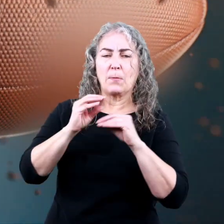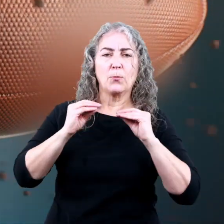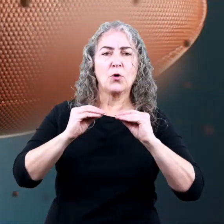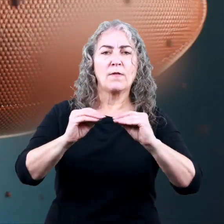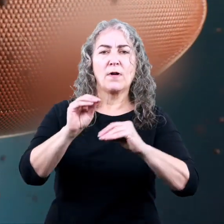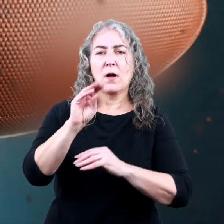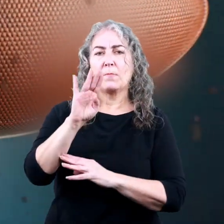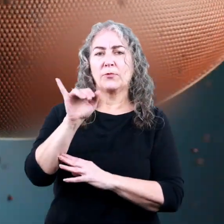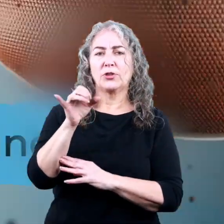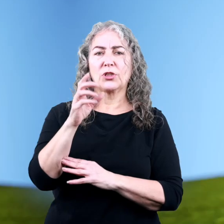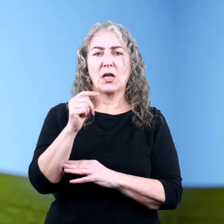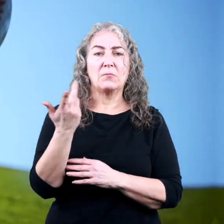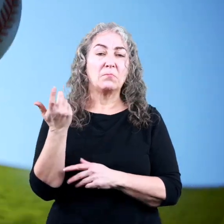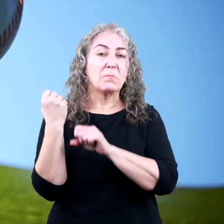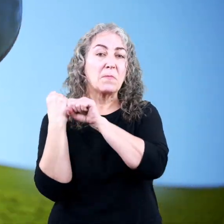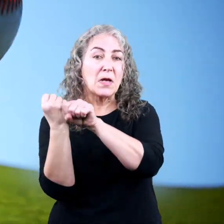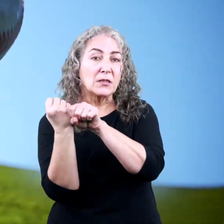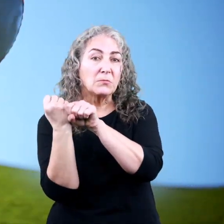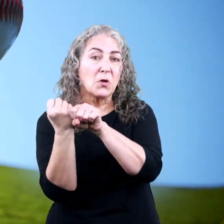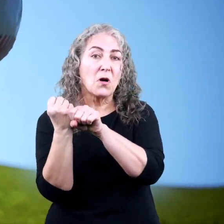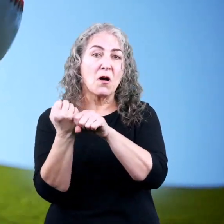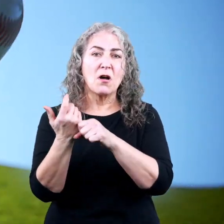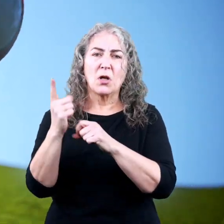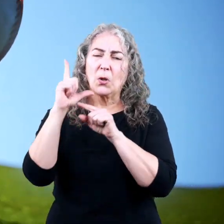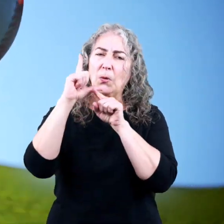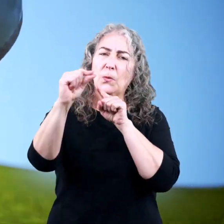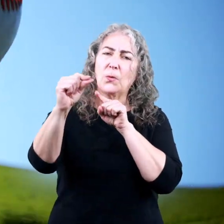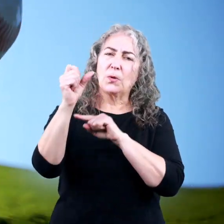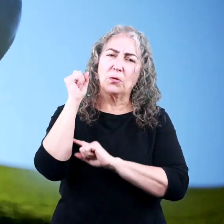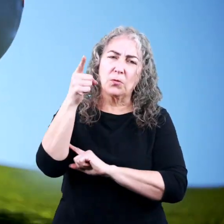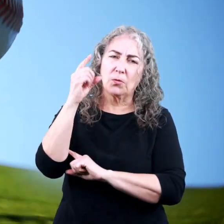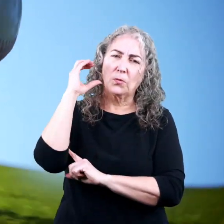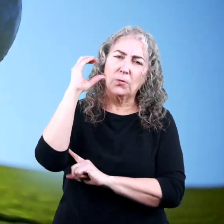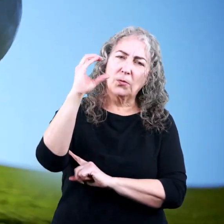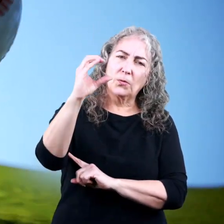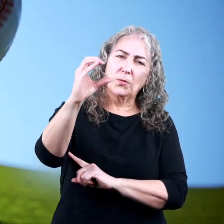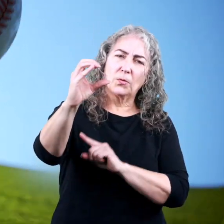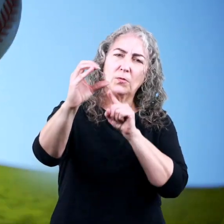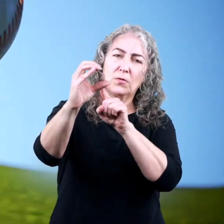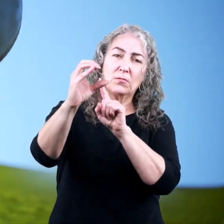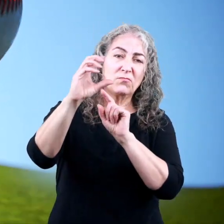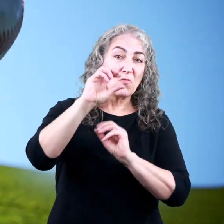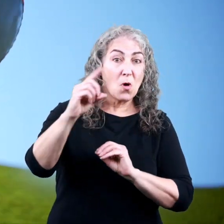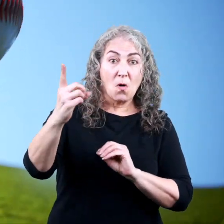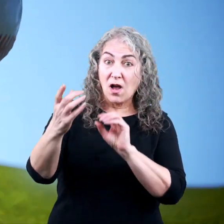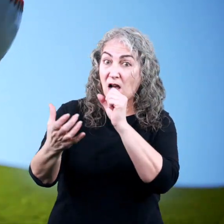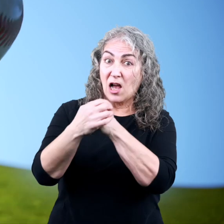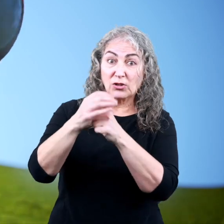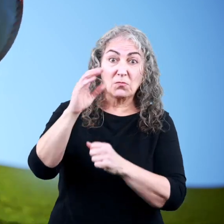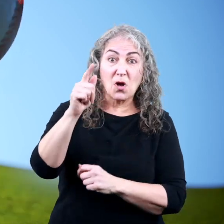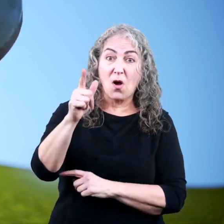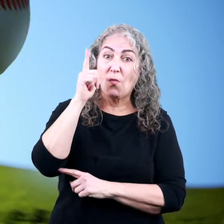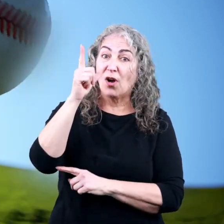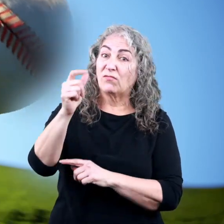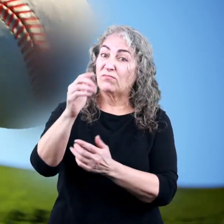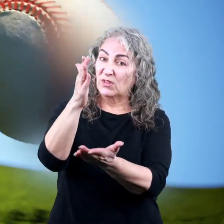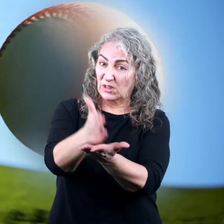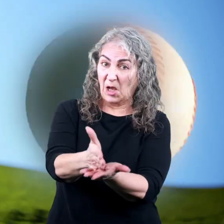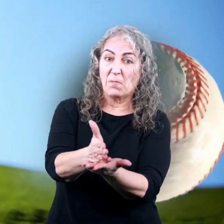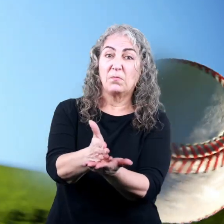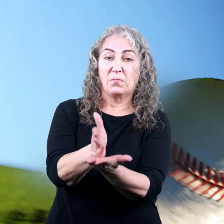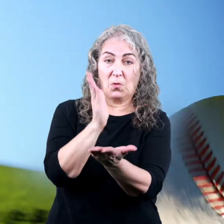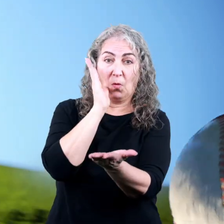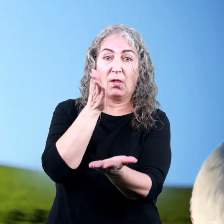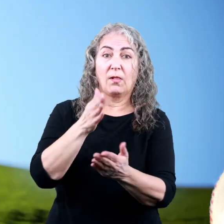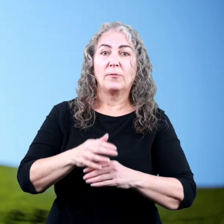objects. Like a baseball soaring through the air. If no one catches the baseball, eventually